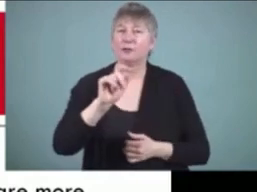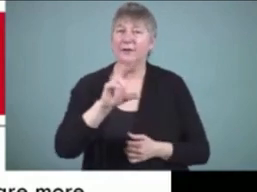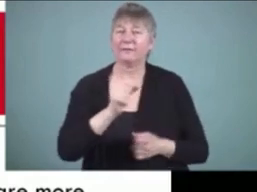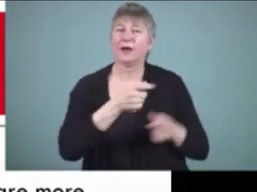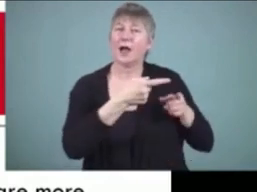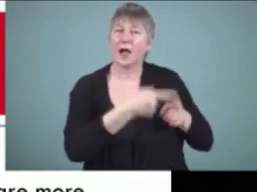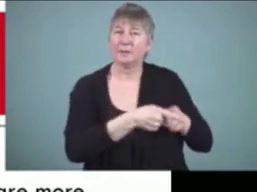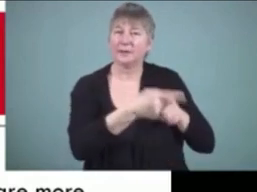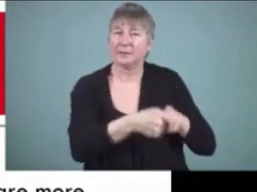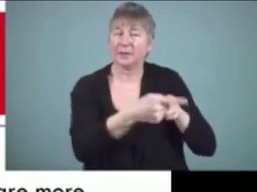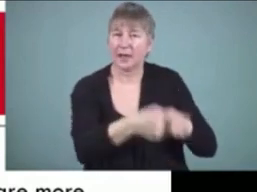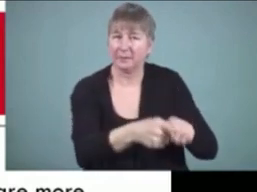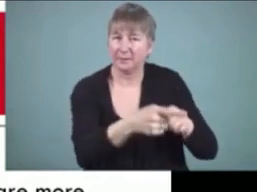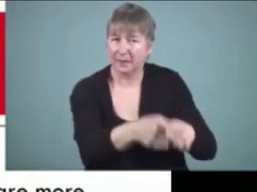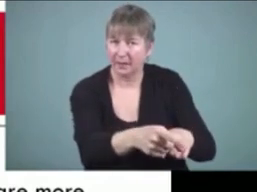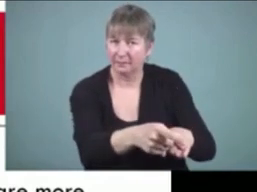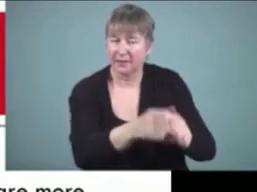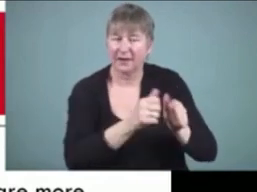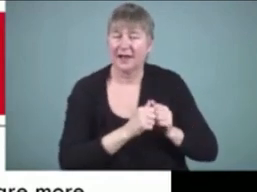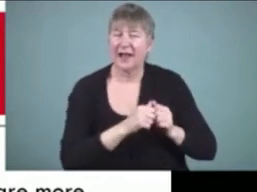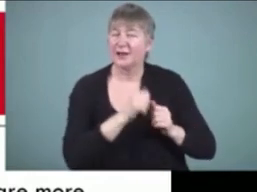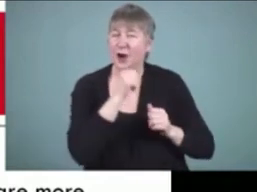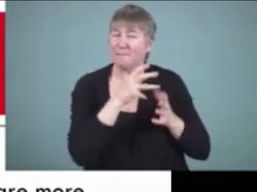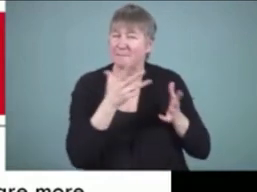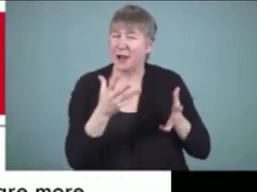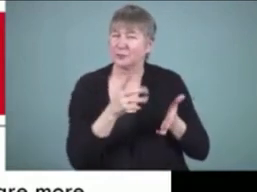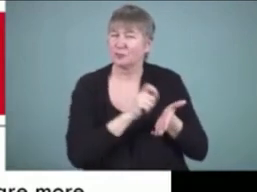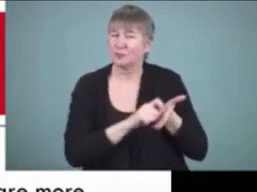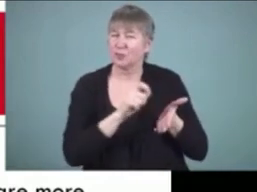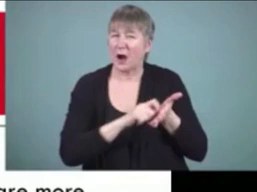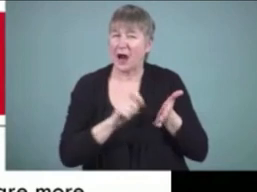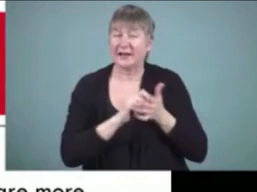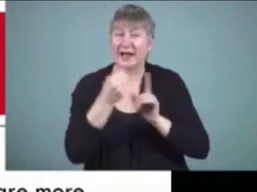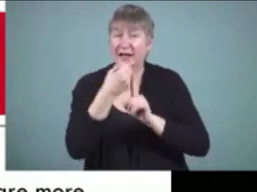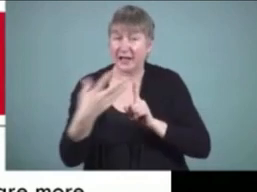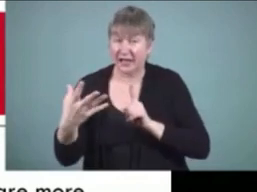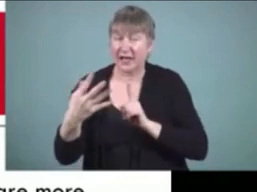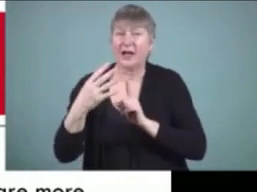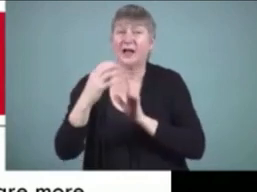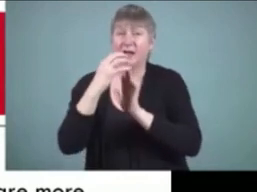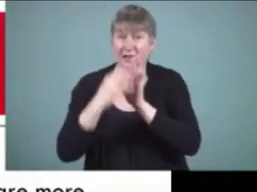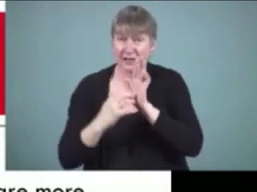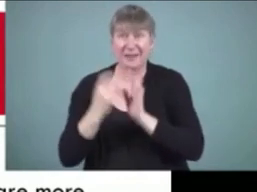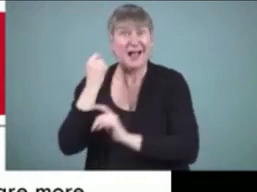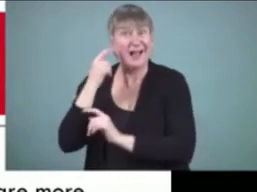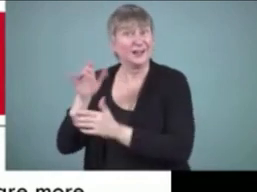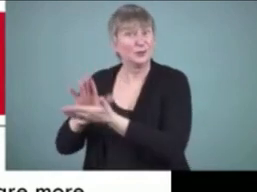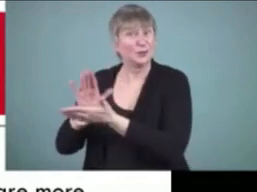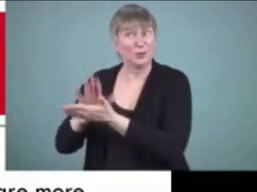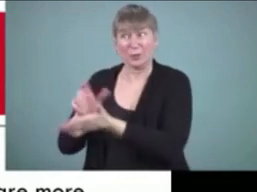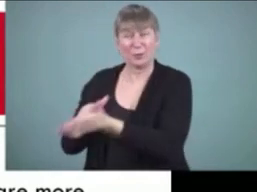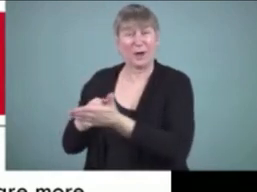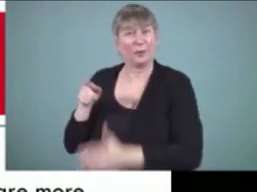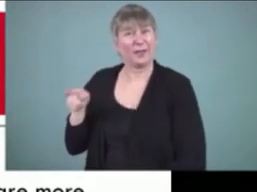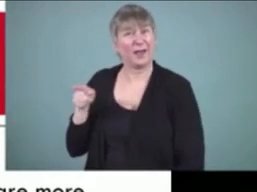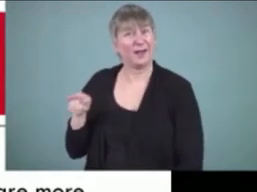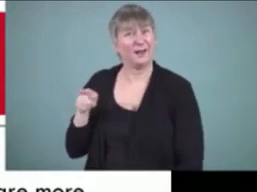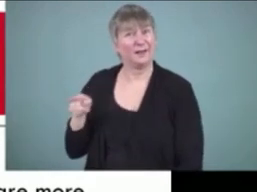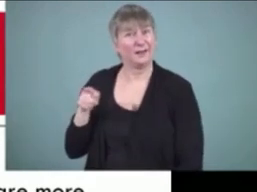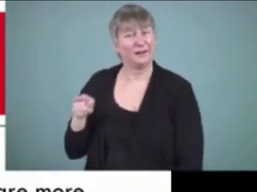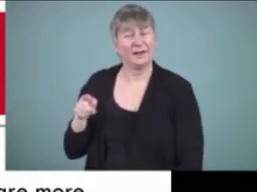not so much time on expository text even though that's where most of school happens school is writing